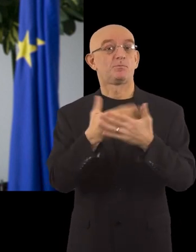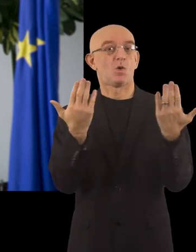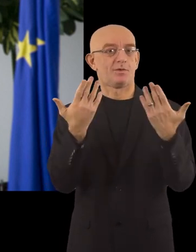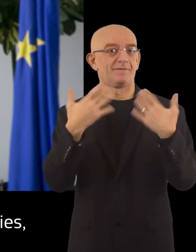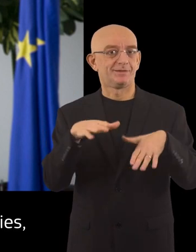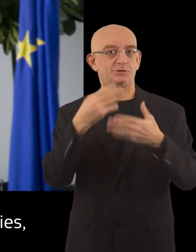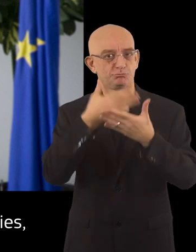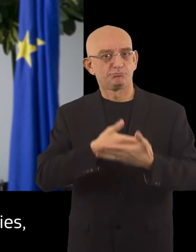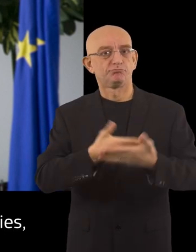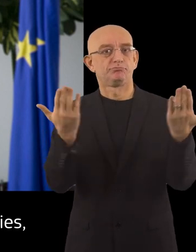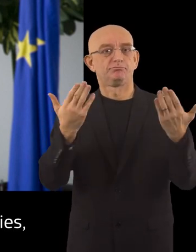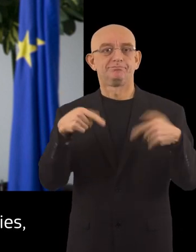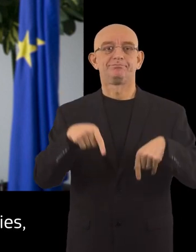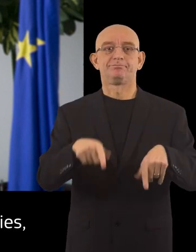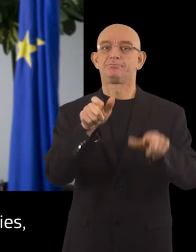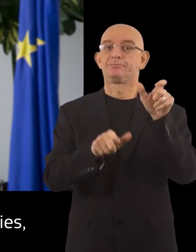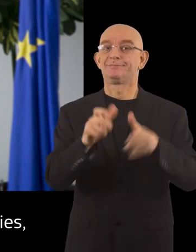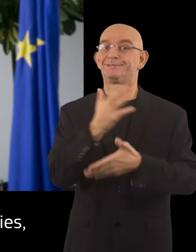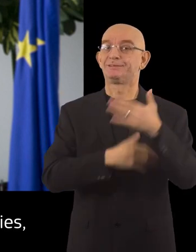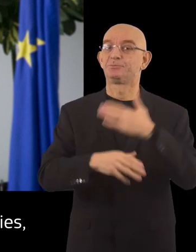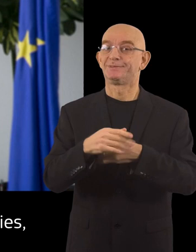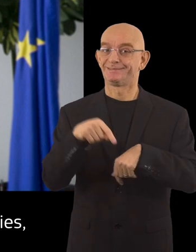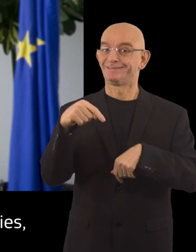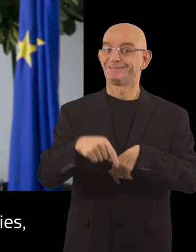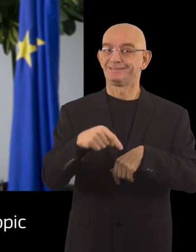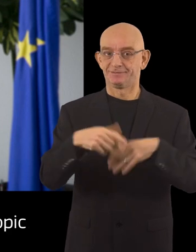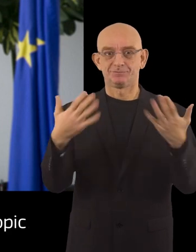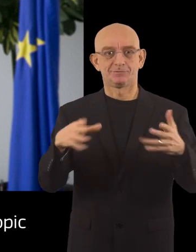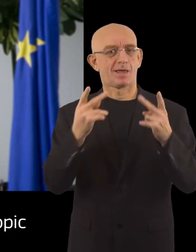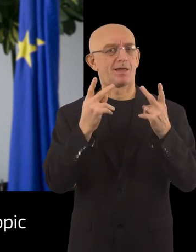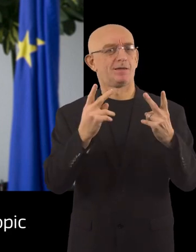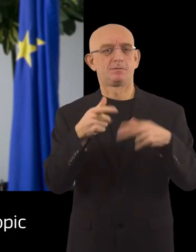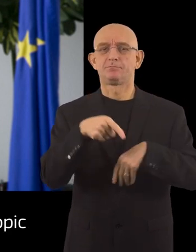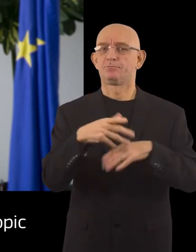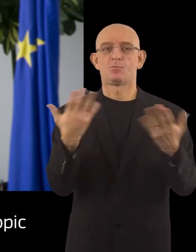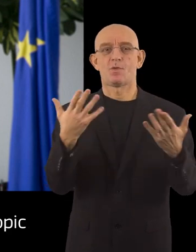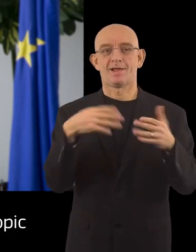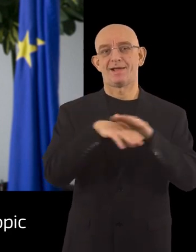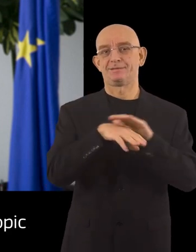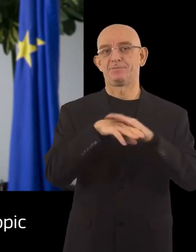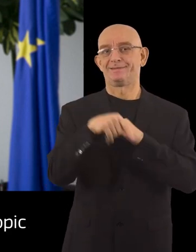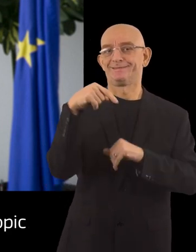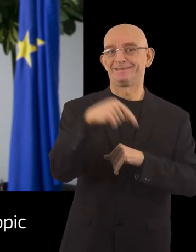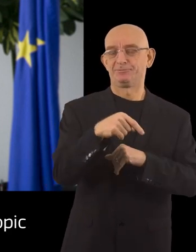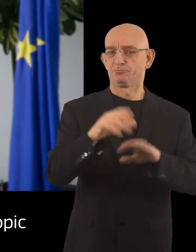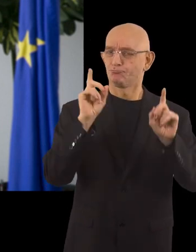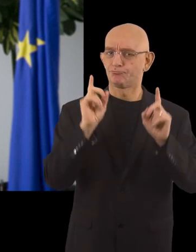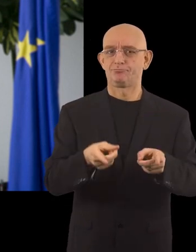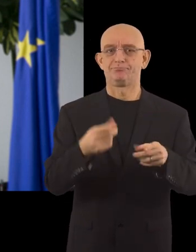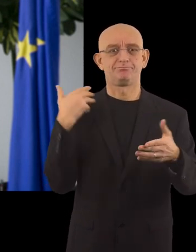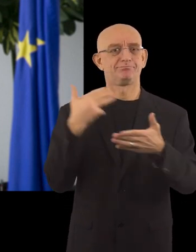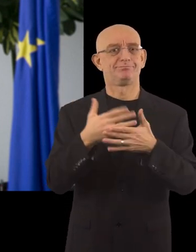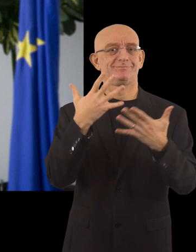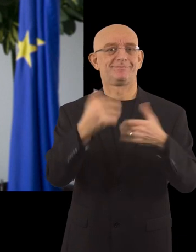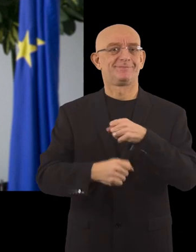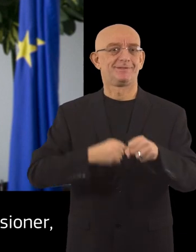this morning, the opening day of the Persons with Disabilities, accessibility has been a very important topic for